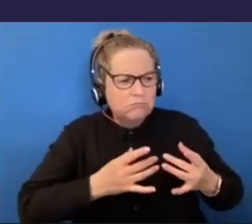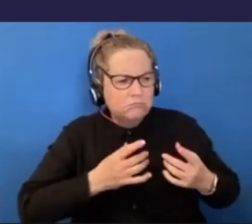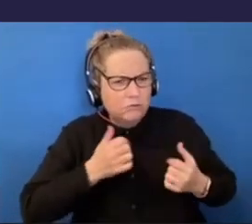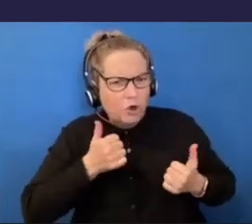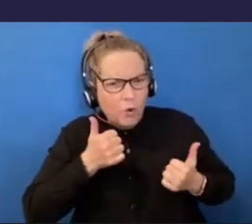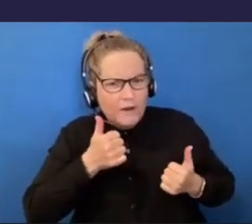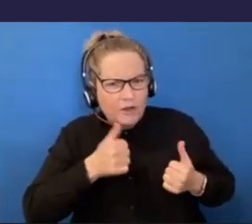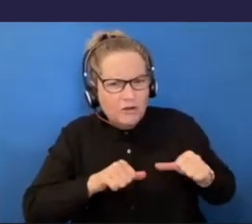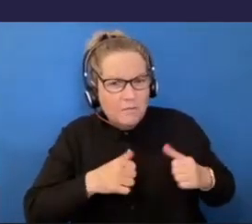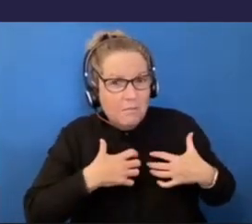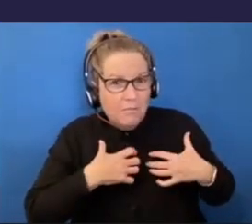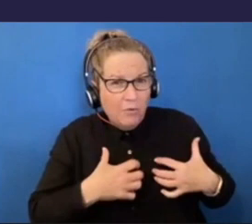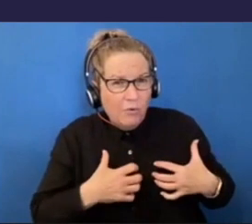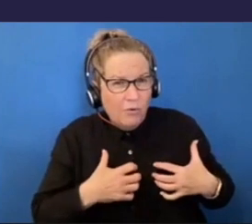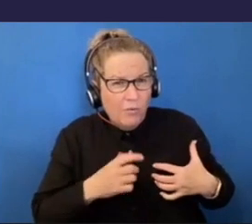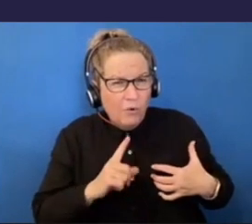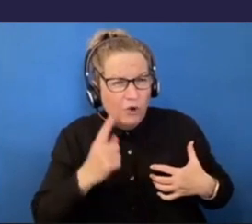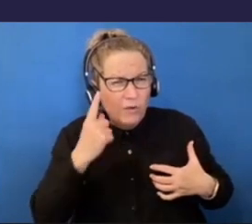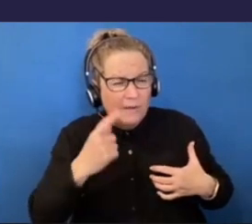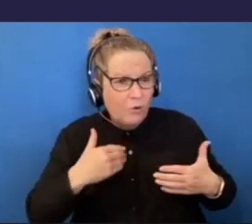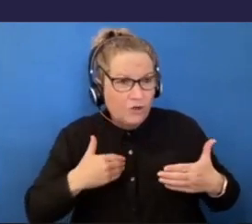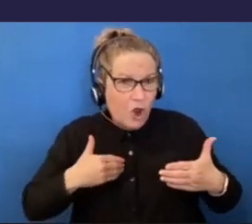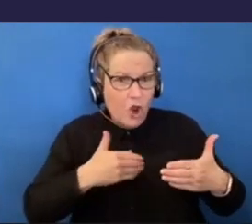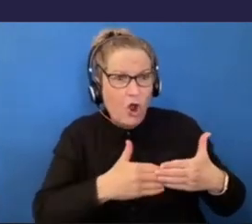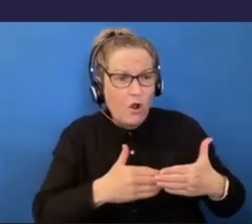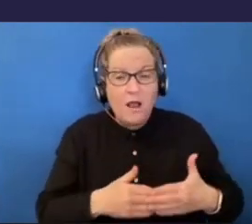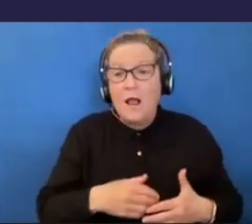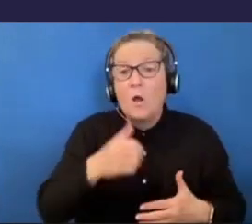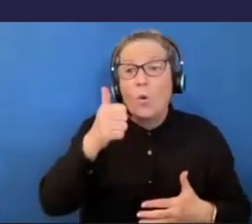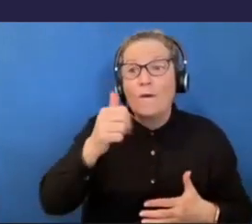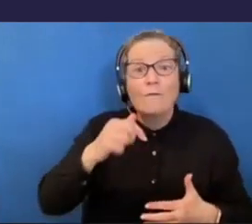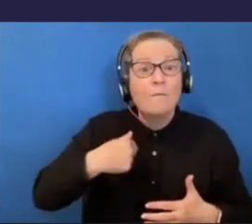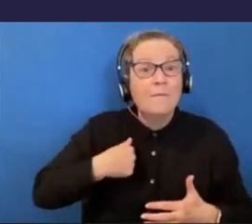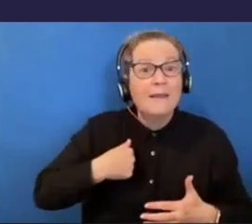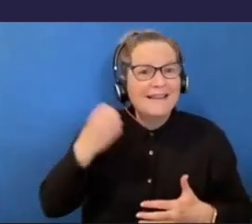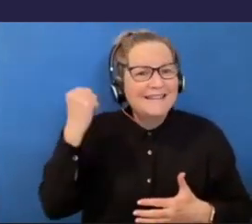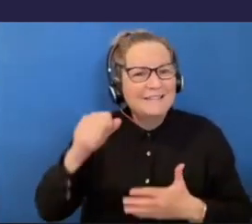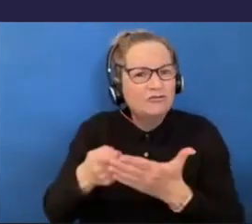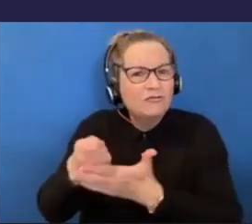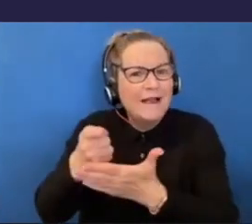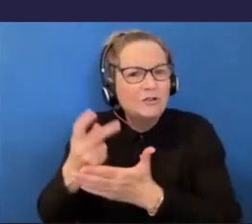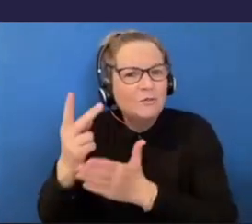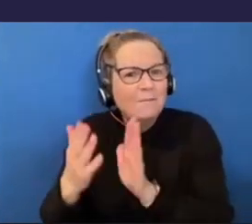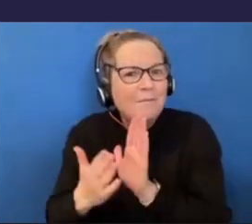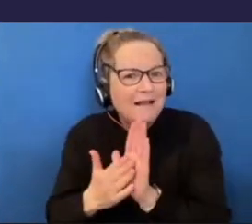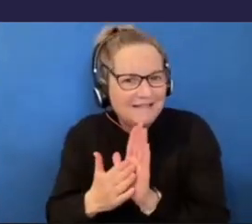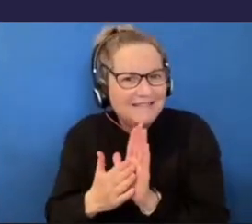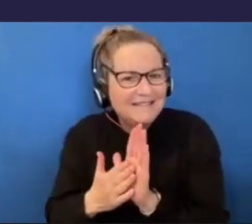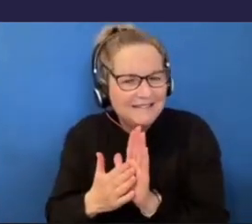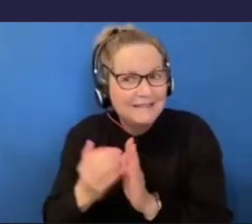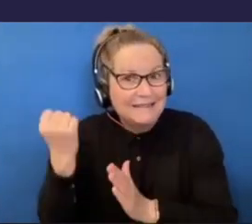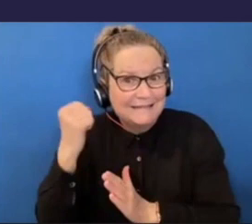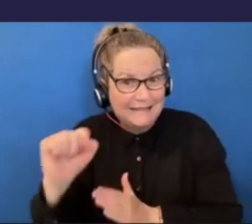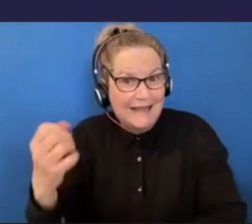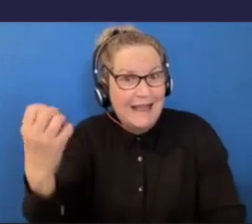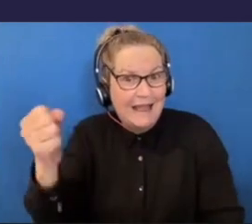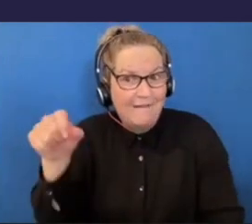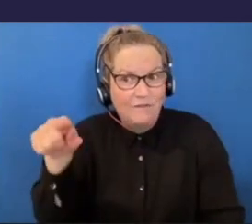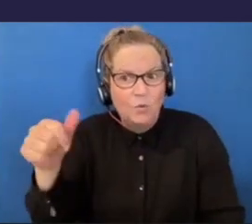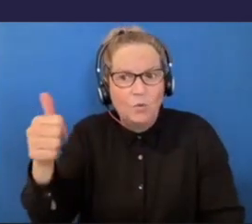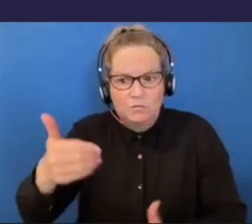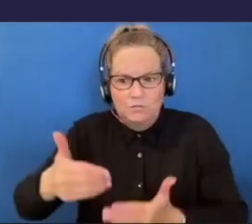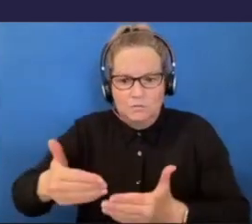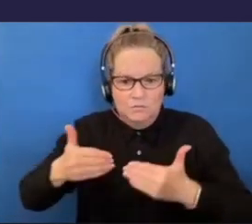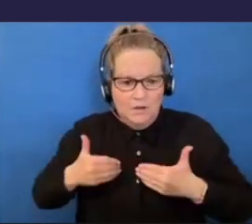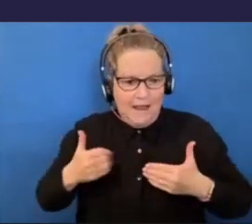But it was good for me because I still had a couple of months up my sleeve with my current one that I was in. So, it gave me